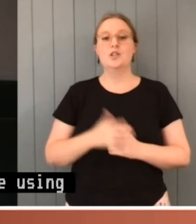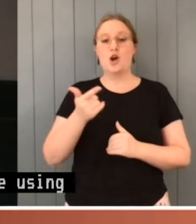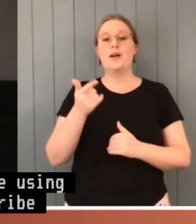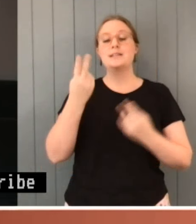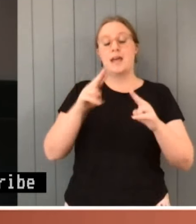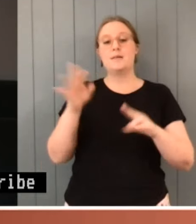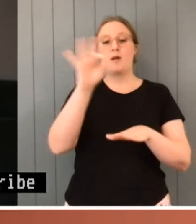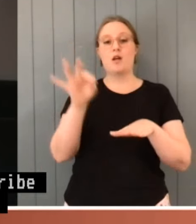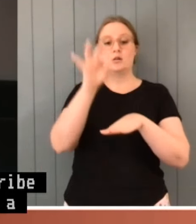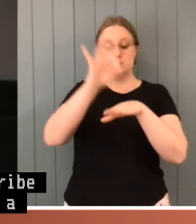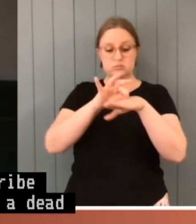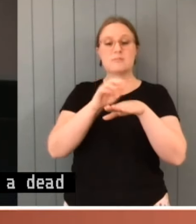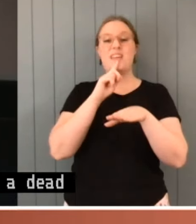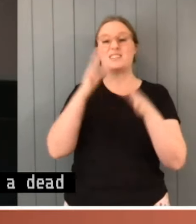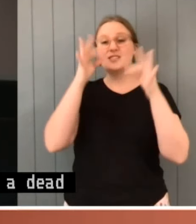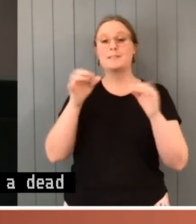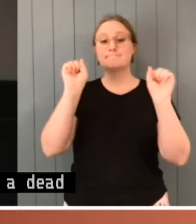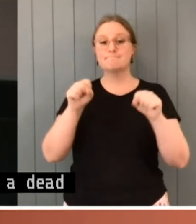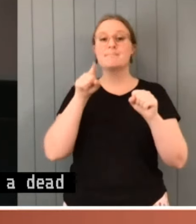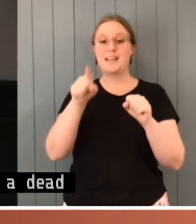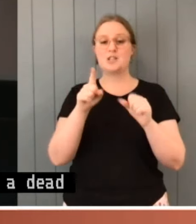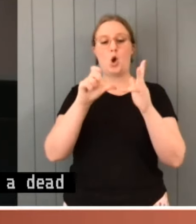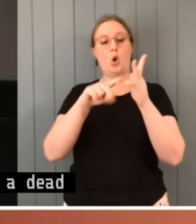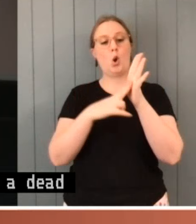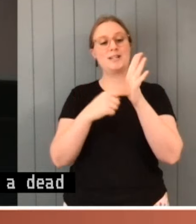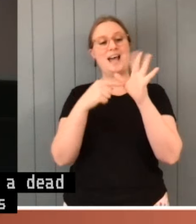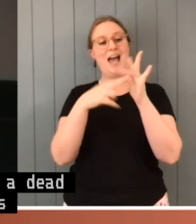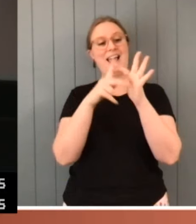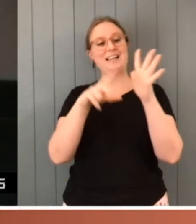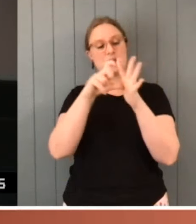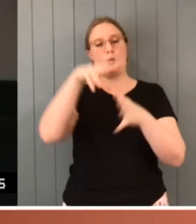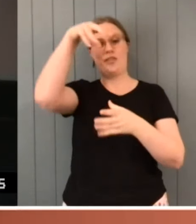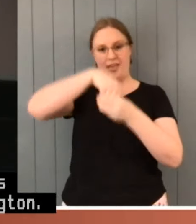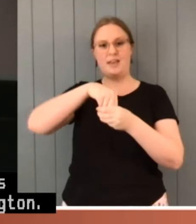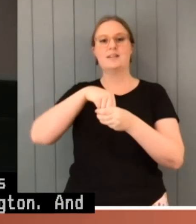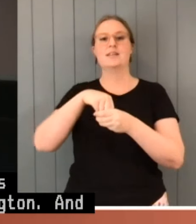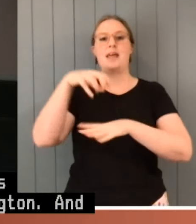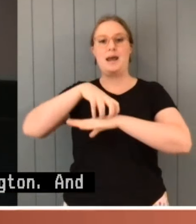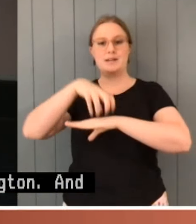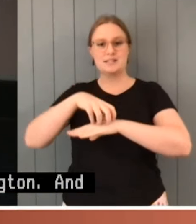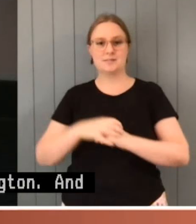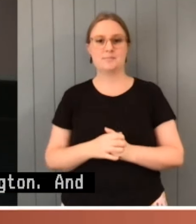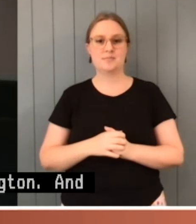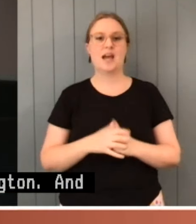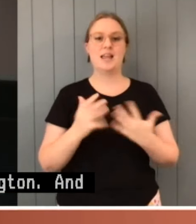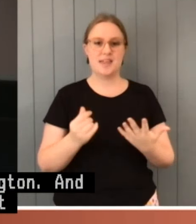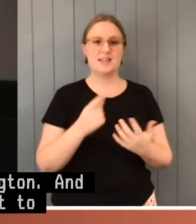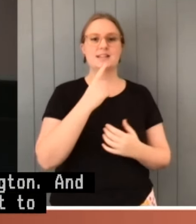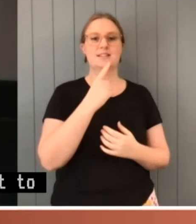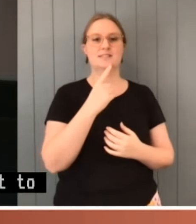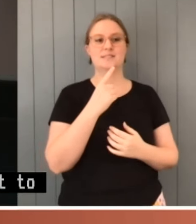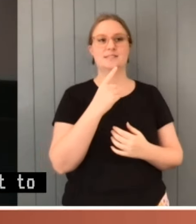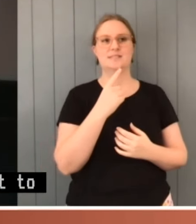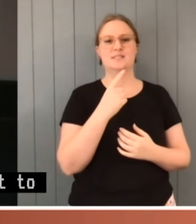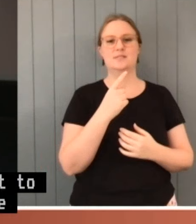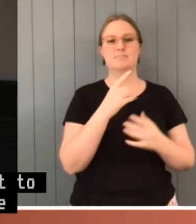contained within the lamington. And there was another precedent too. Maggots on top of meat were contained in the meat. So it's a lot of interesting